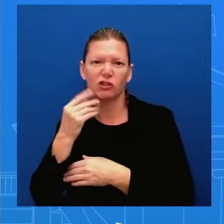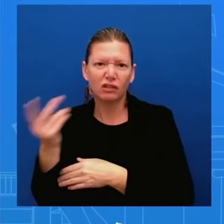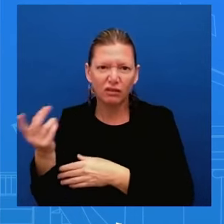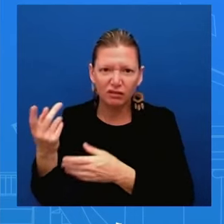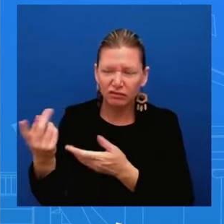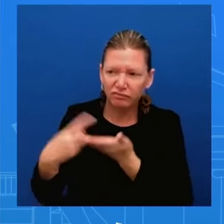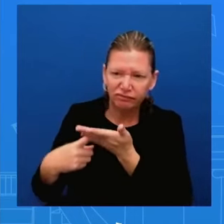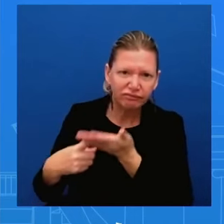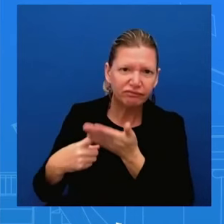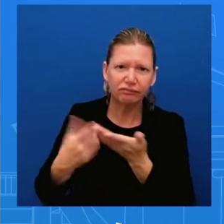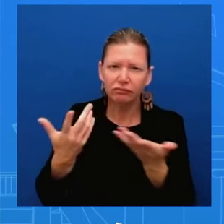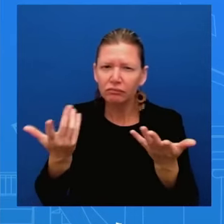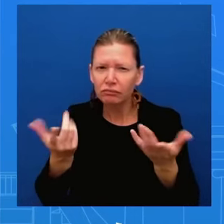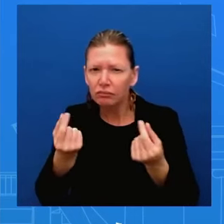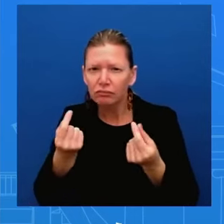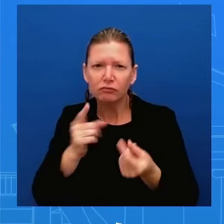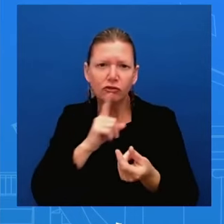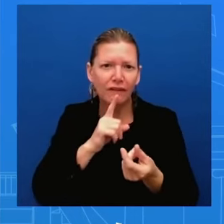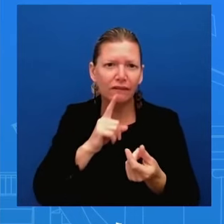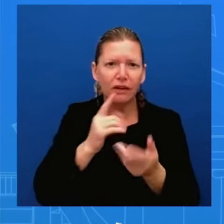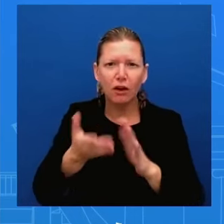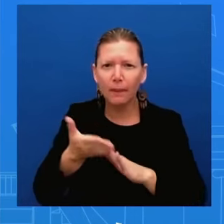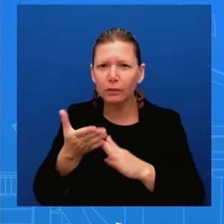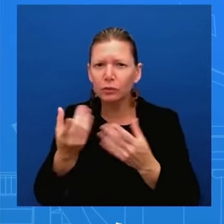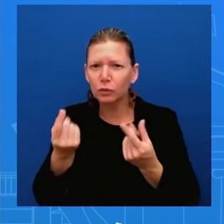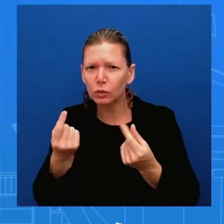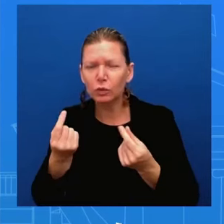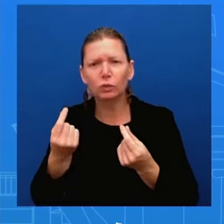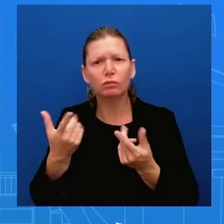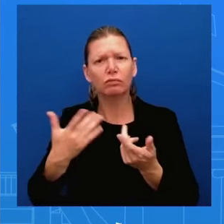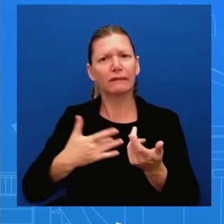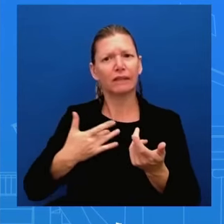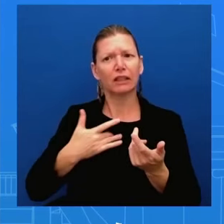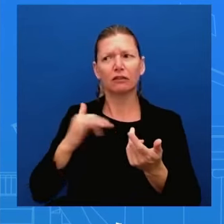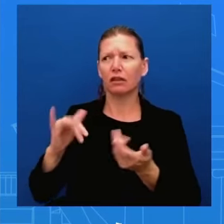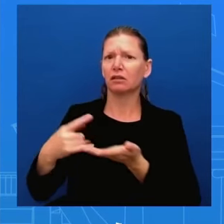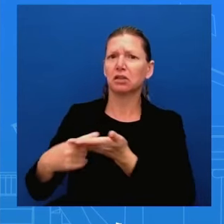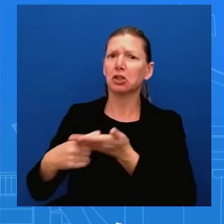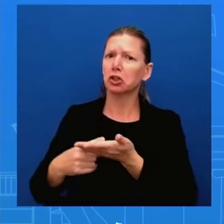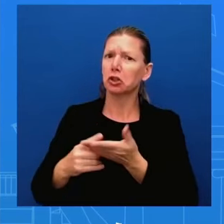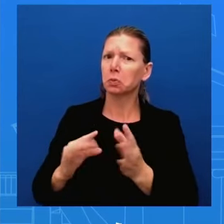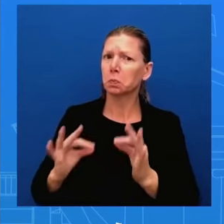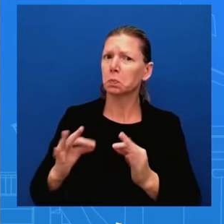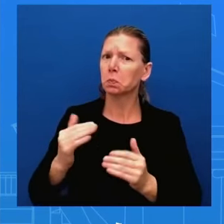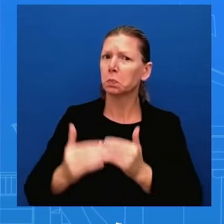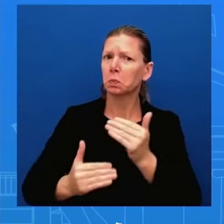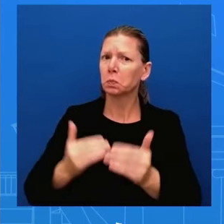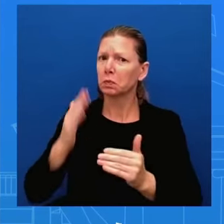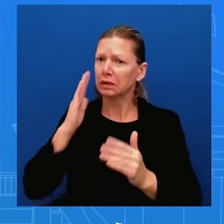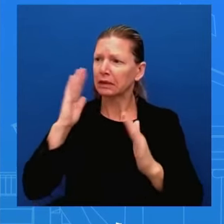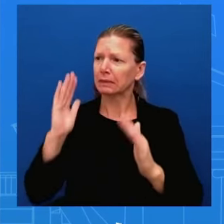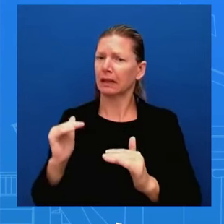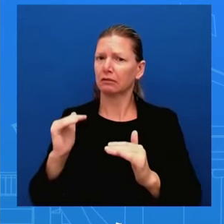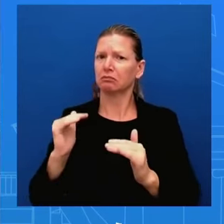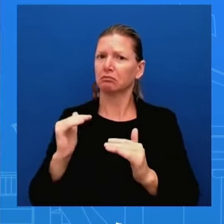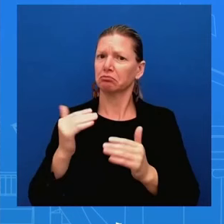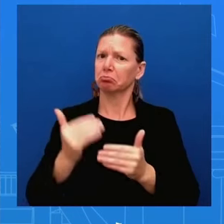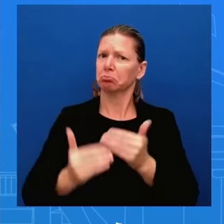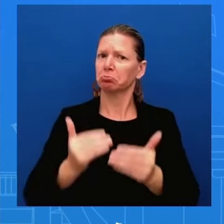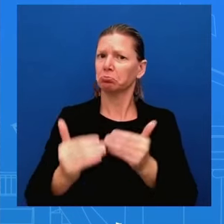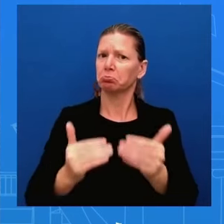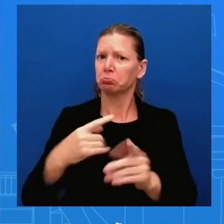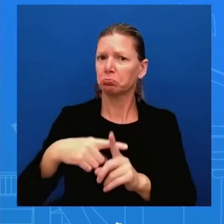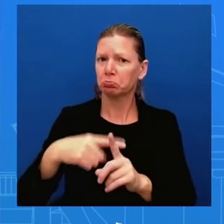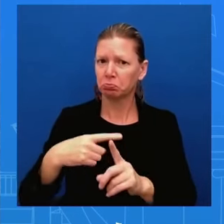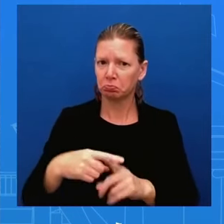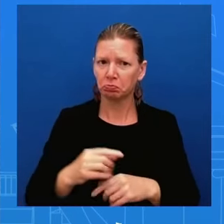we uh we expect those conversations to continue hey i just wanted to thank you i just wanted to be a little uh more